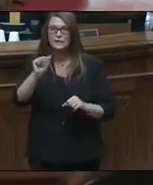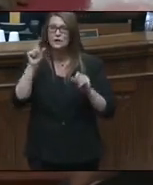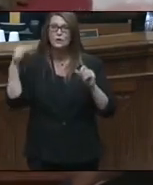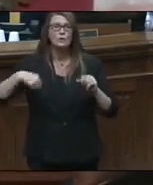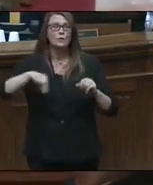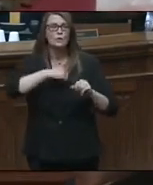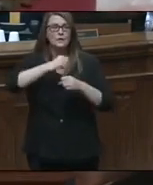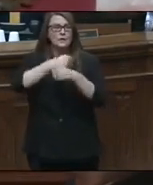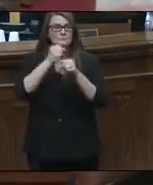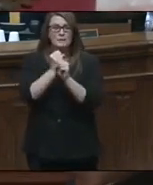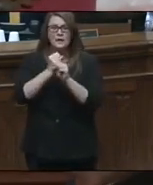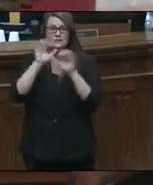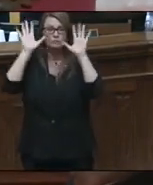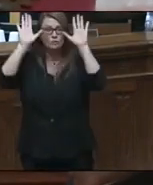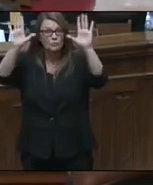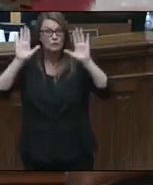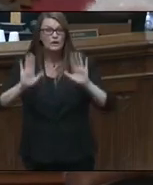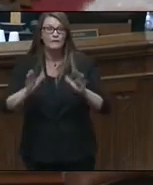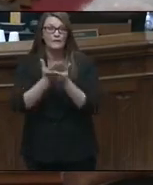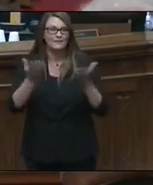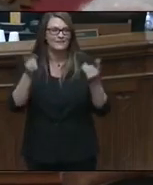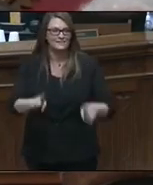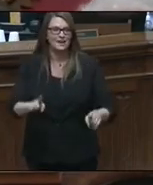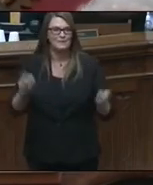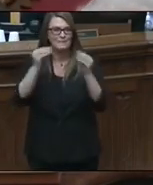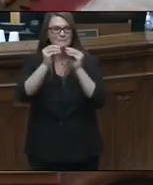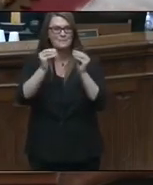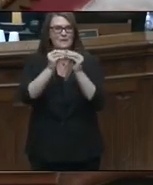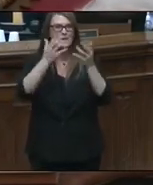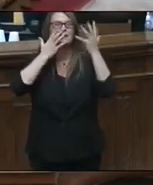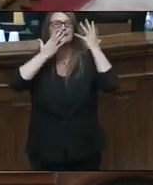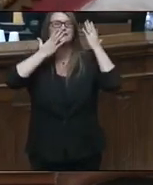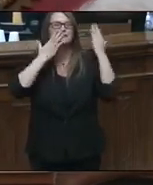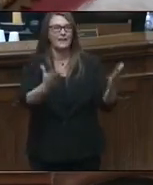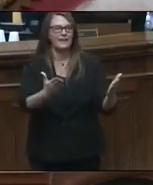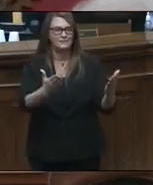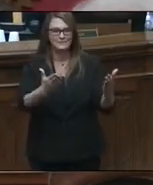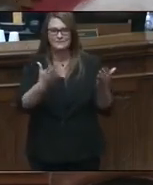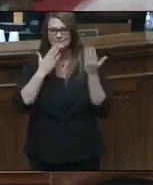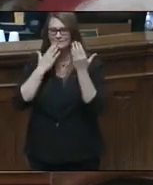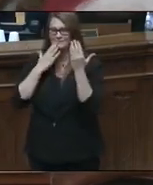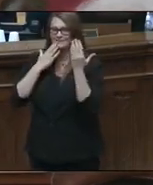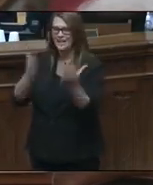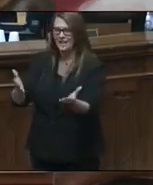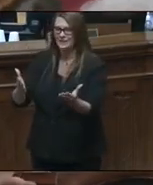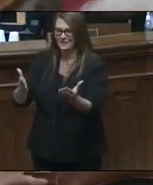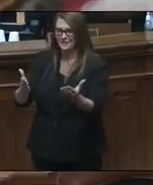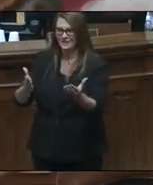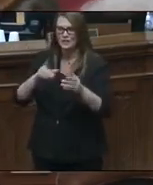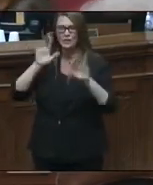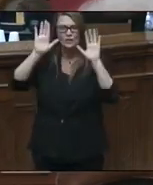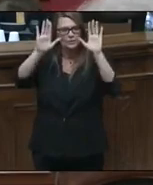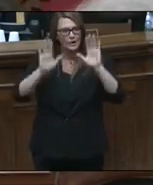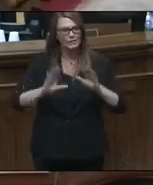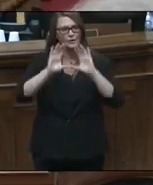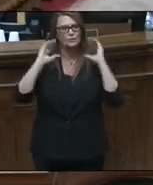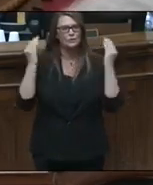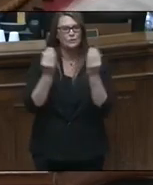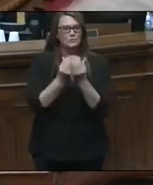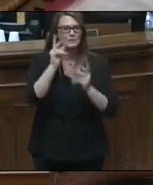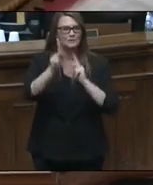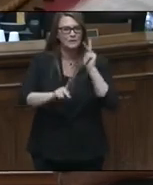greatness. More and more and more to come. Thank you so much. You are an incredible group of people.